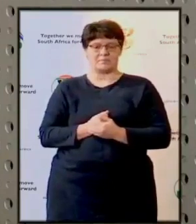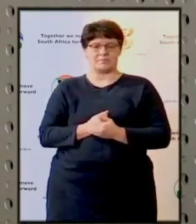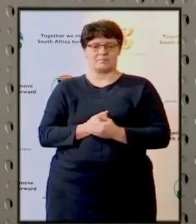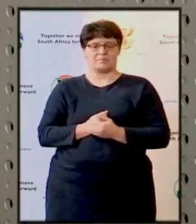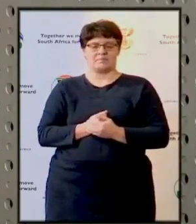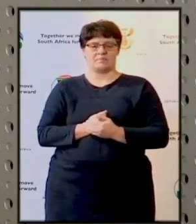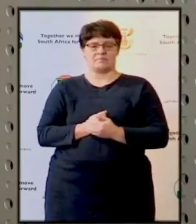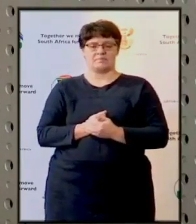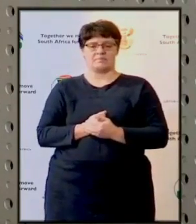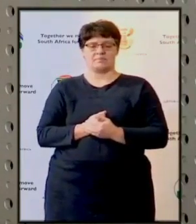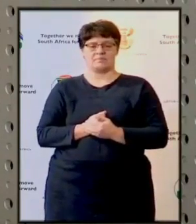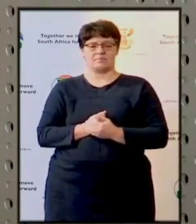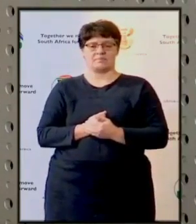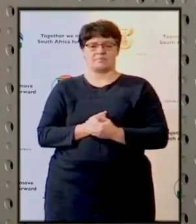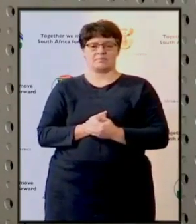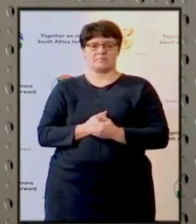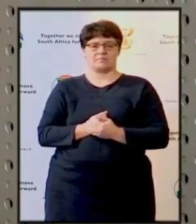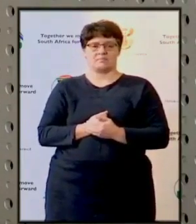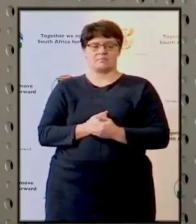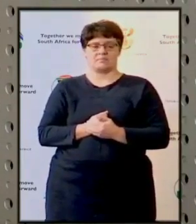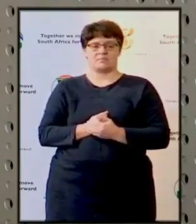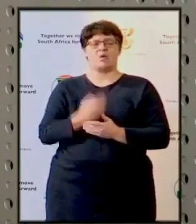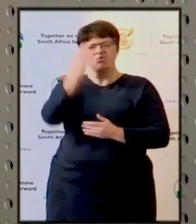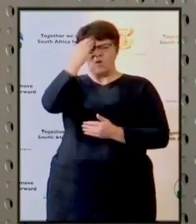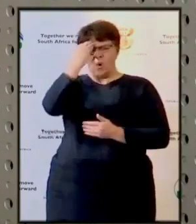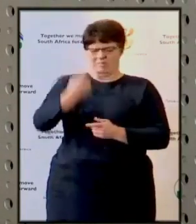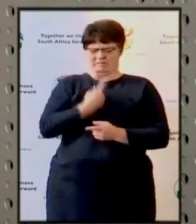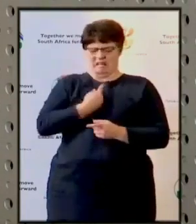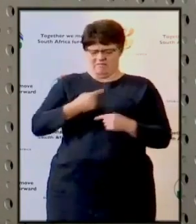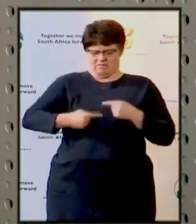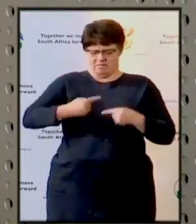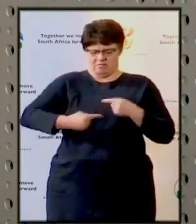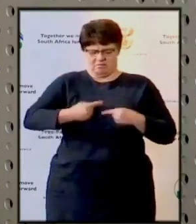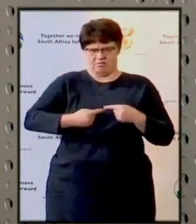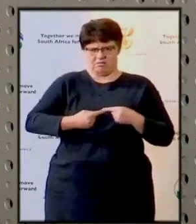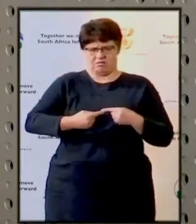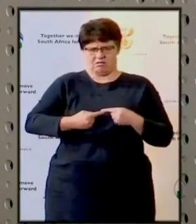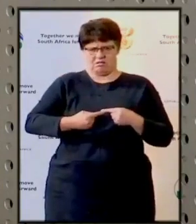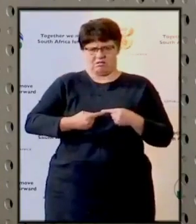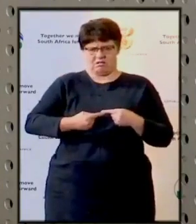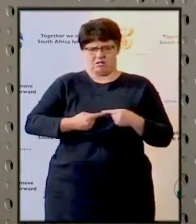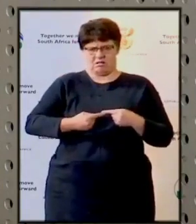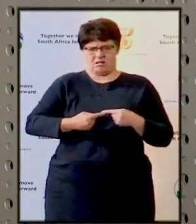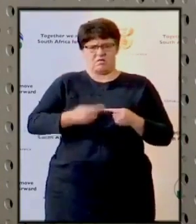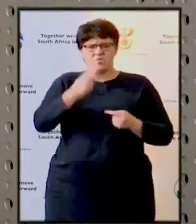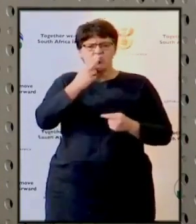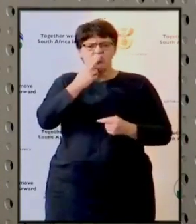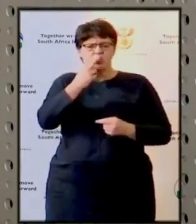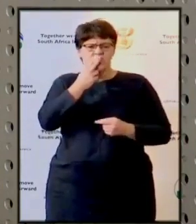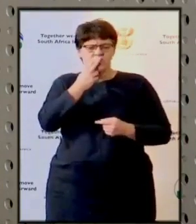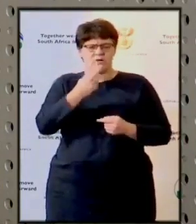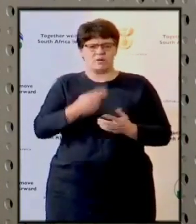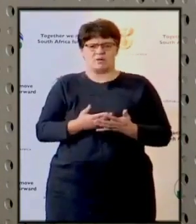Those who zol, who do tobacco and